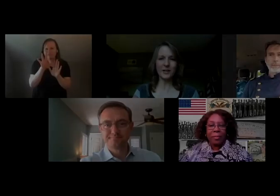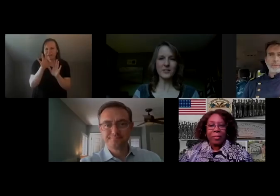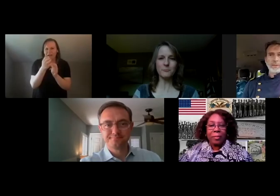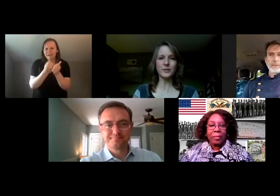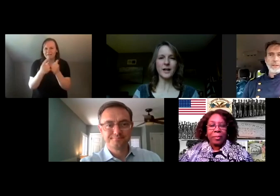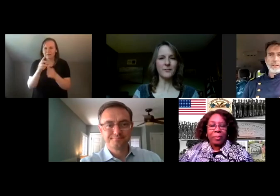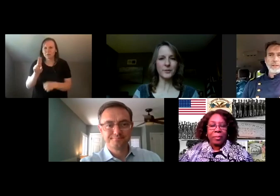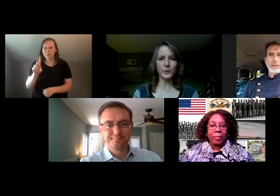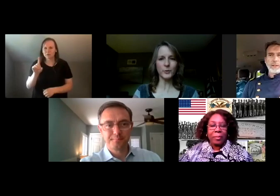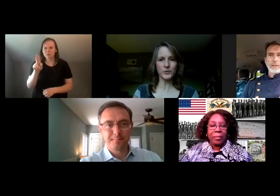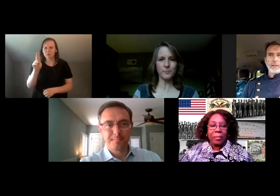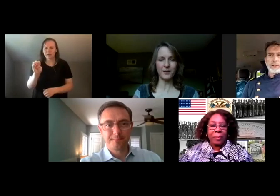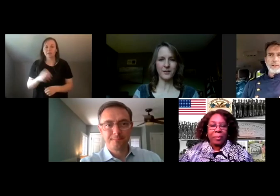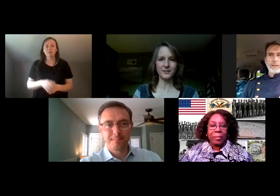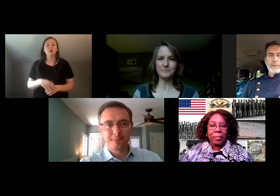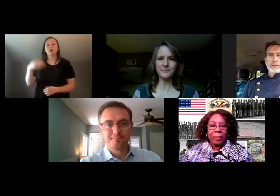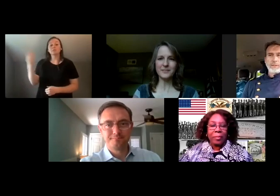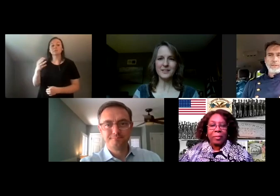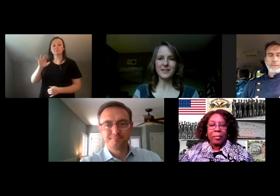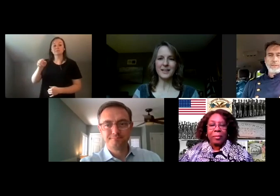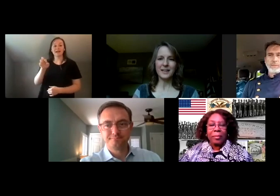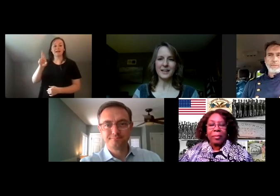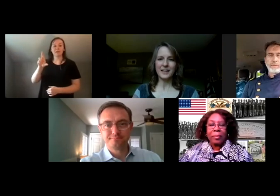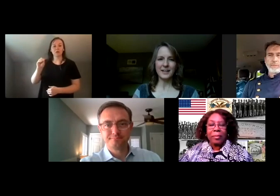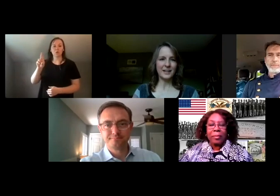And I'd like to bring Javier Orozco back on.